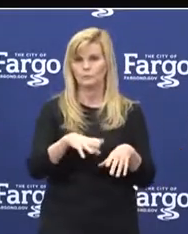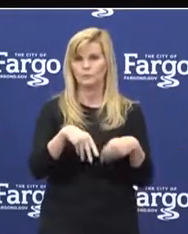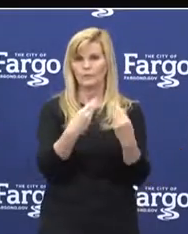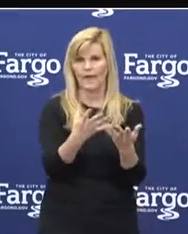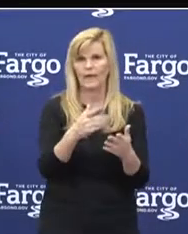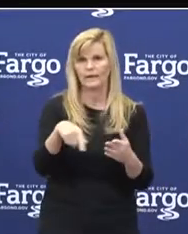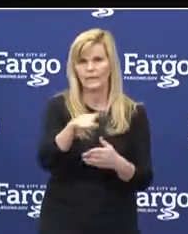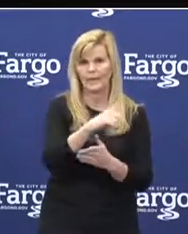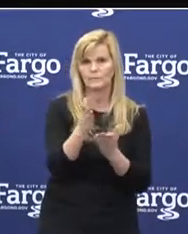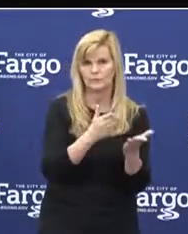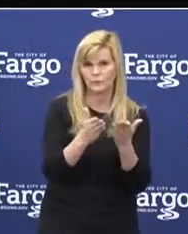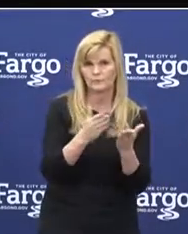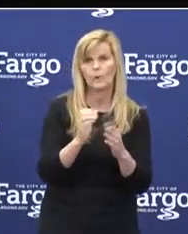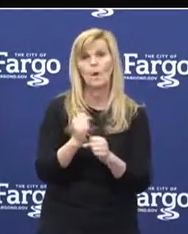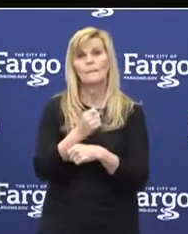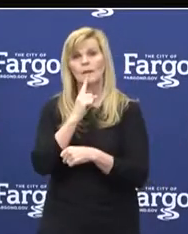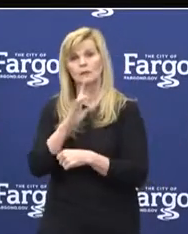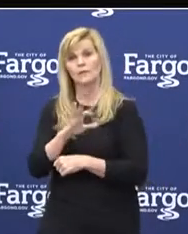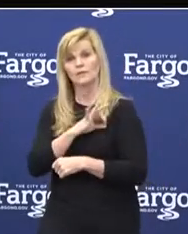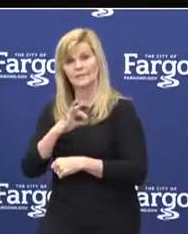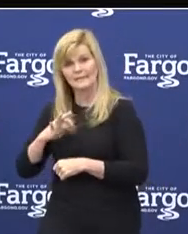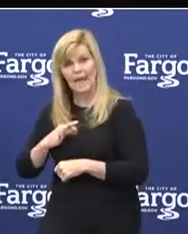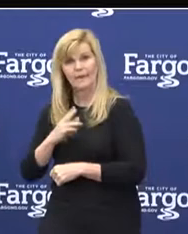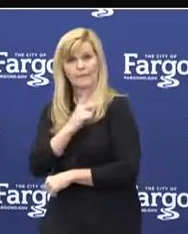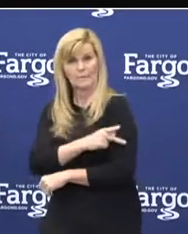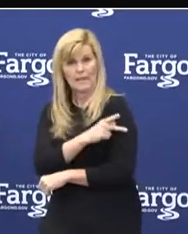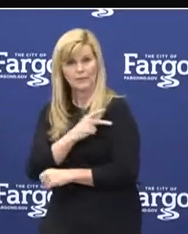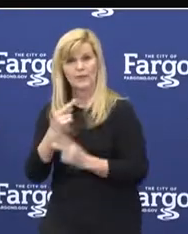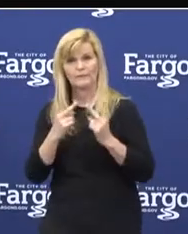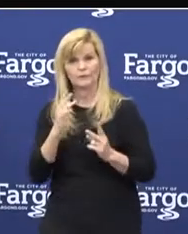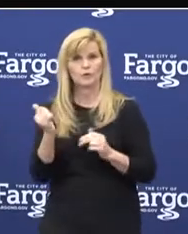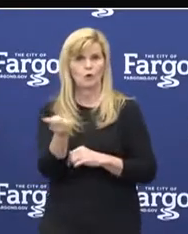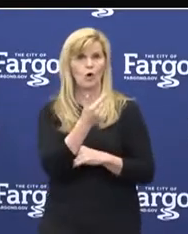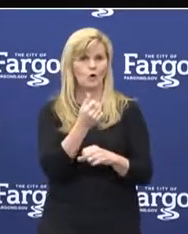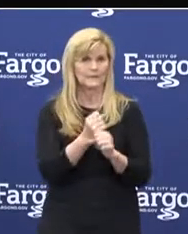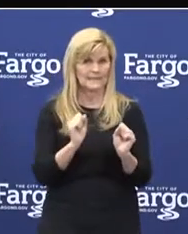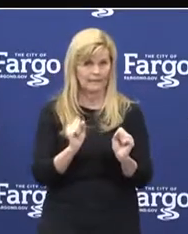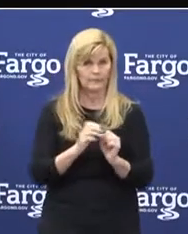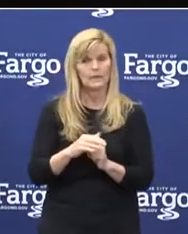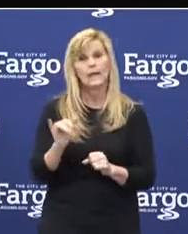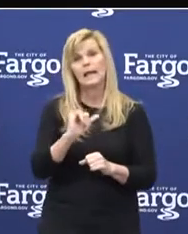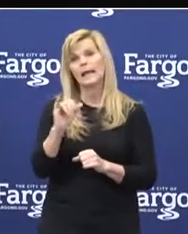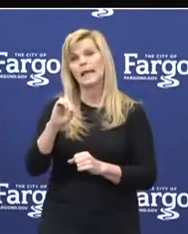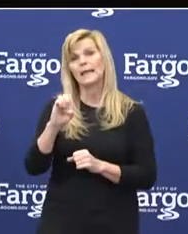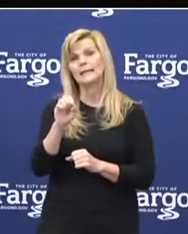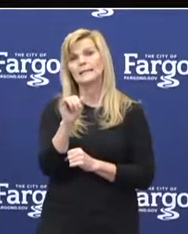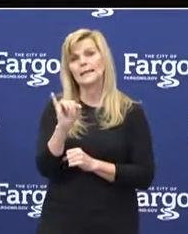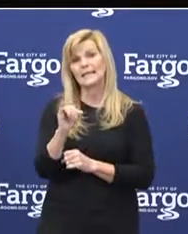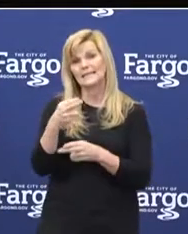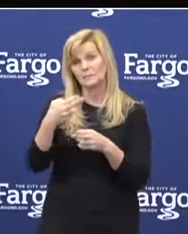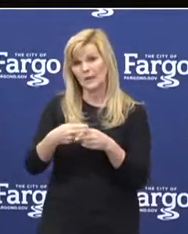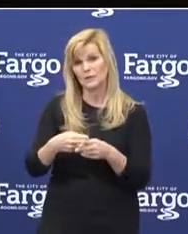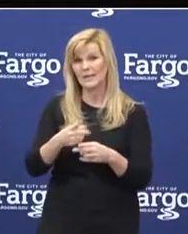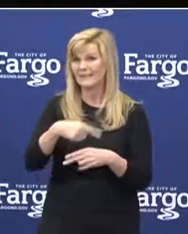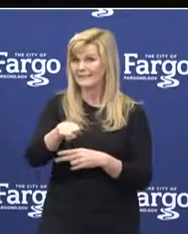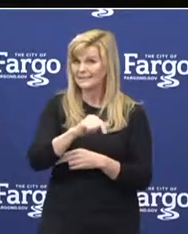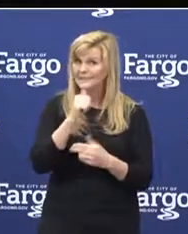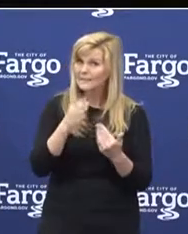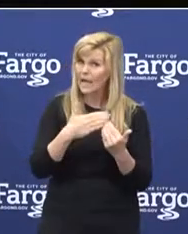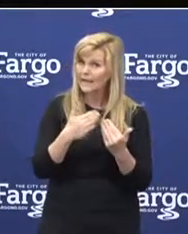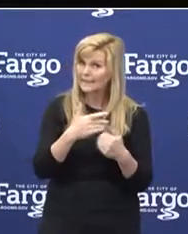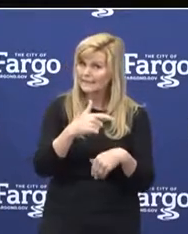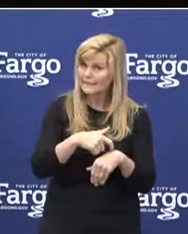their staff, patients, and visitors. As Desi talked about, this is a difficult time. We've been adjusting